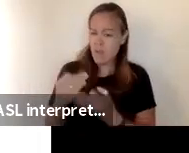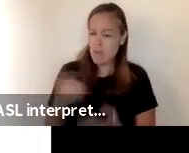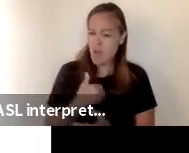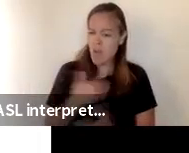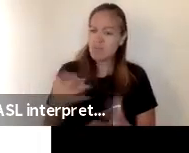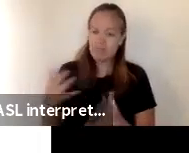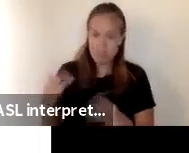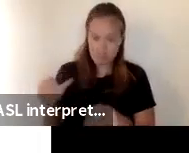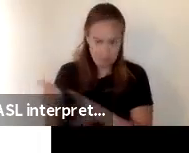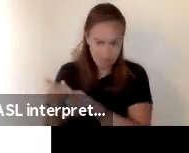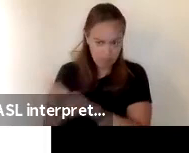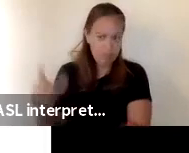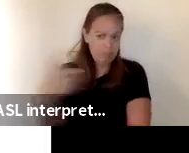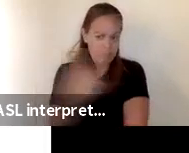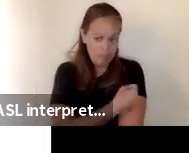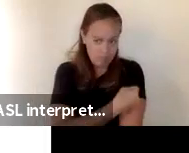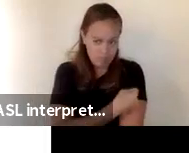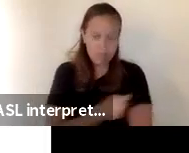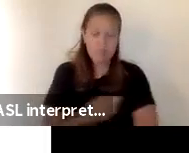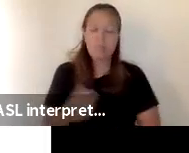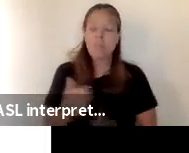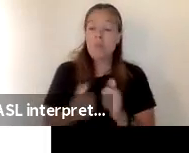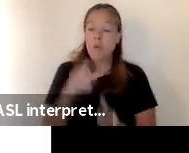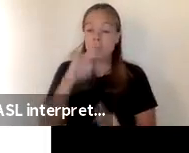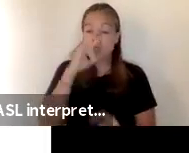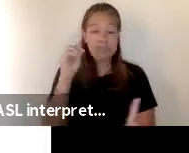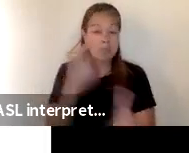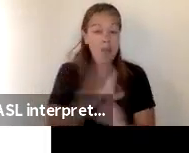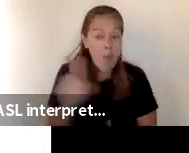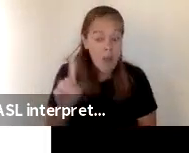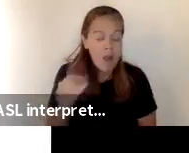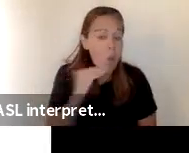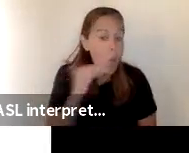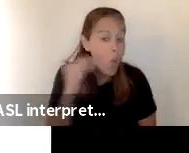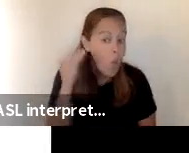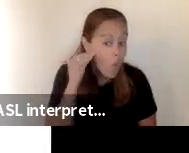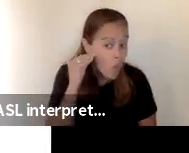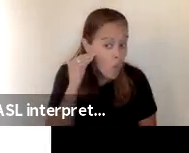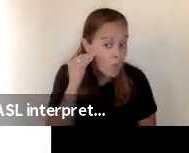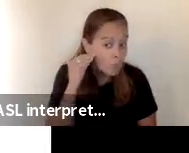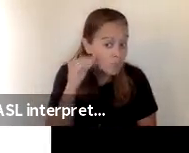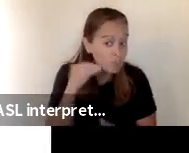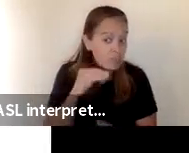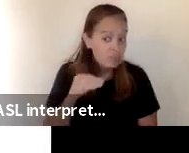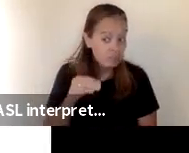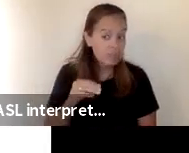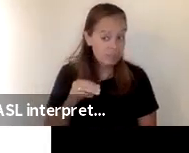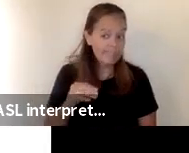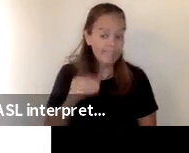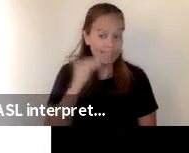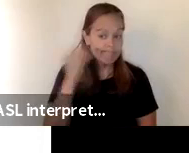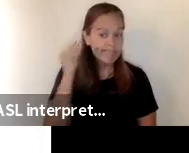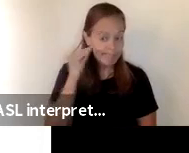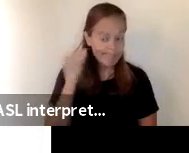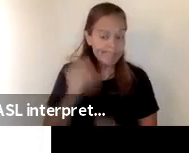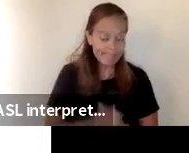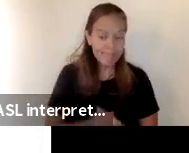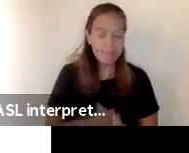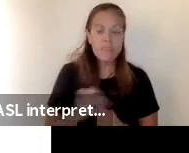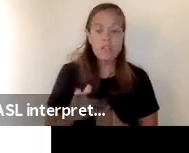be vaccinated most kids are exposed at home in a home school at a home setting our school